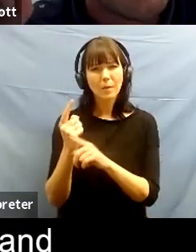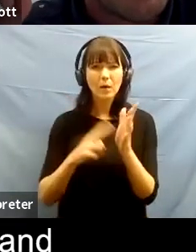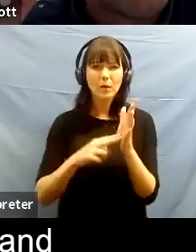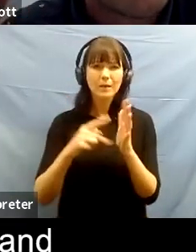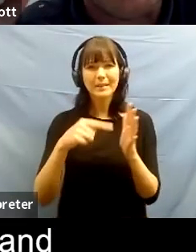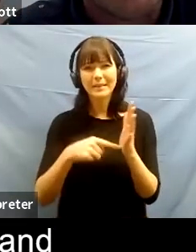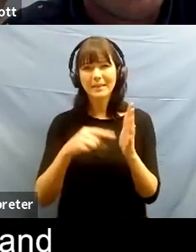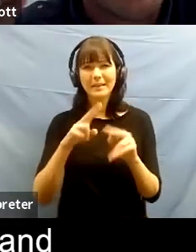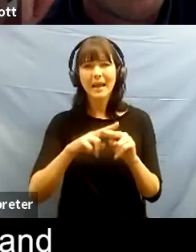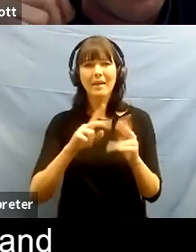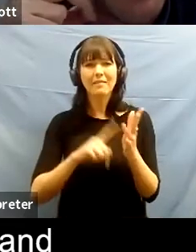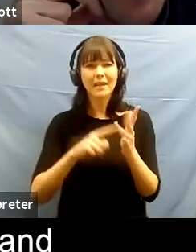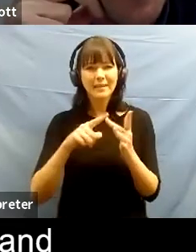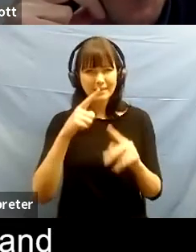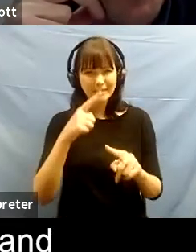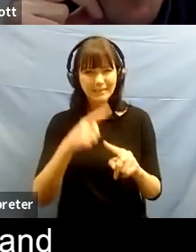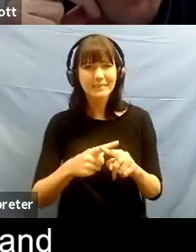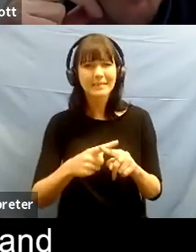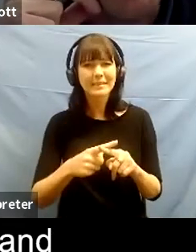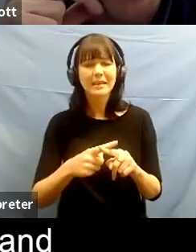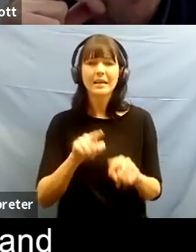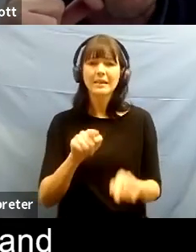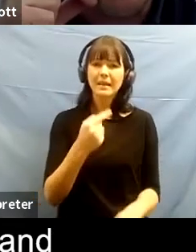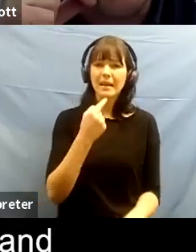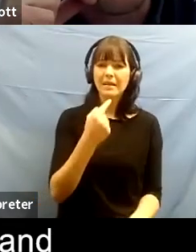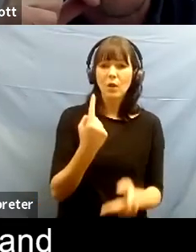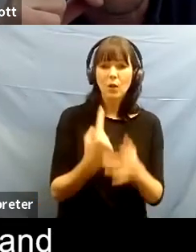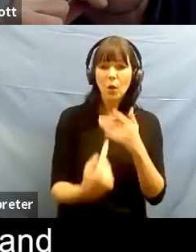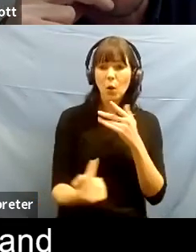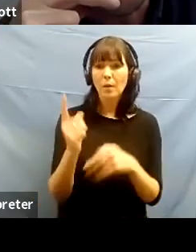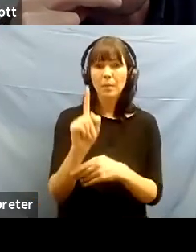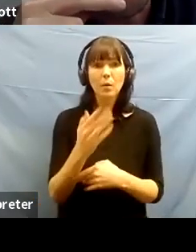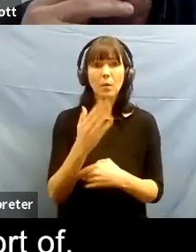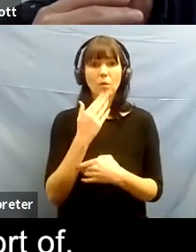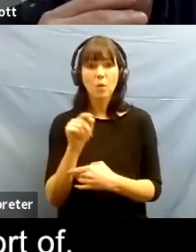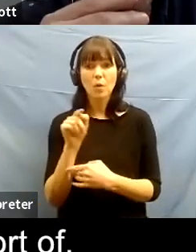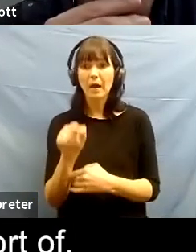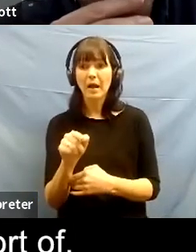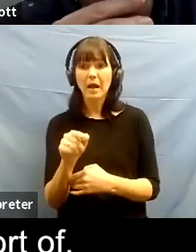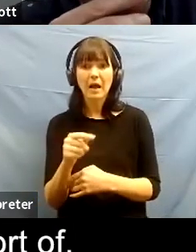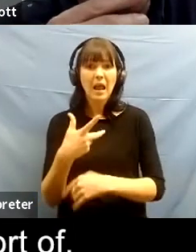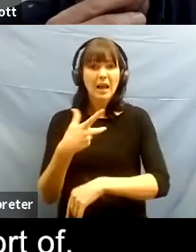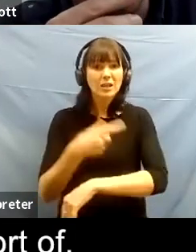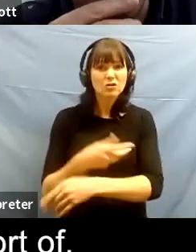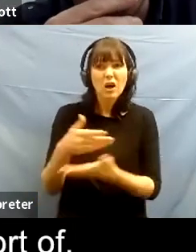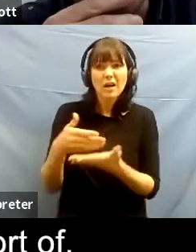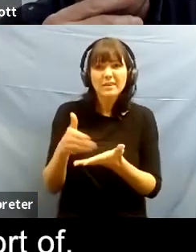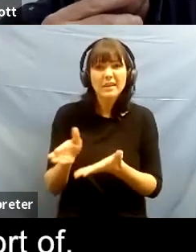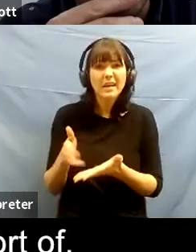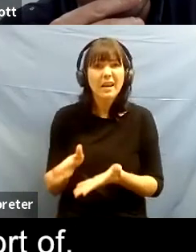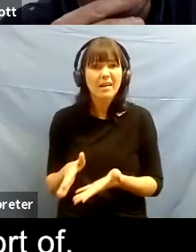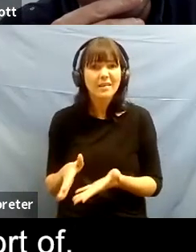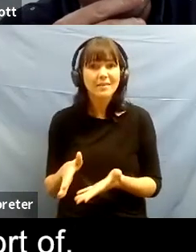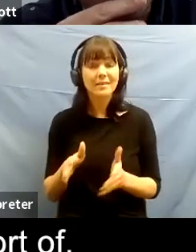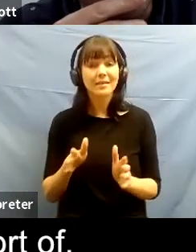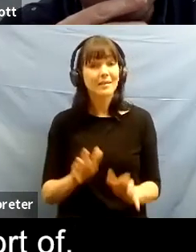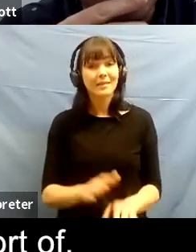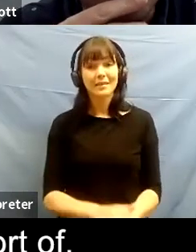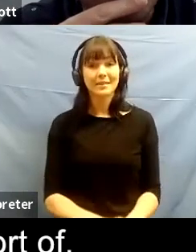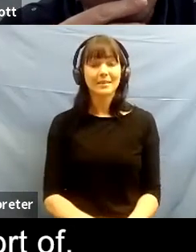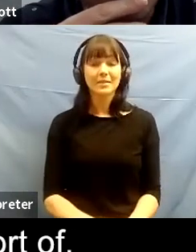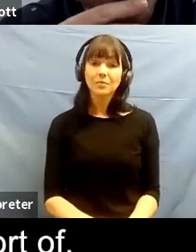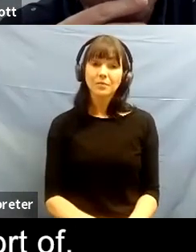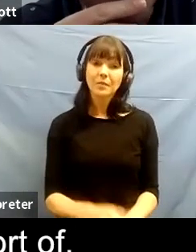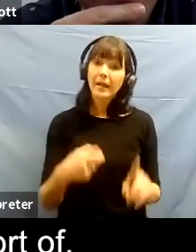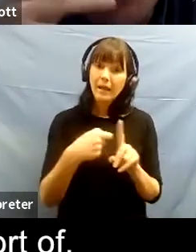are drug dealers and uh and social media companies i don't know yeah keith do you have any sort of reflections